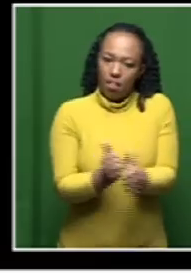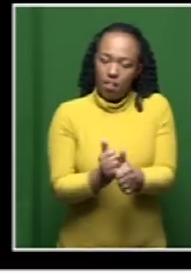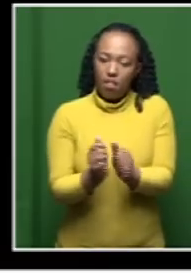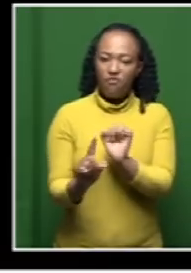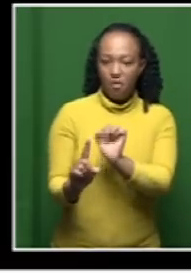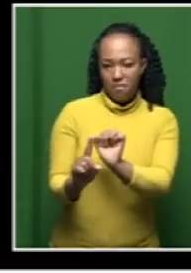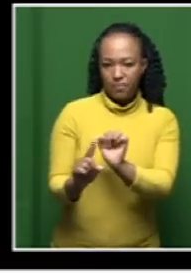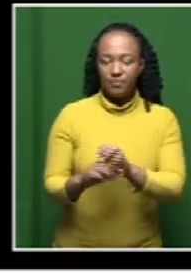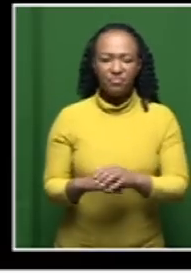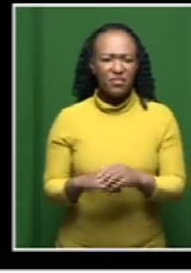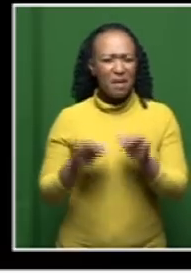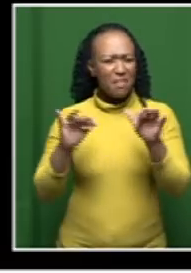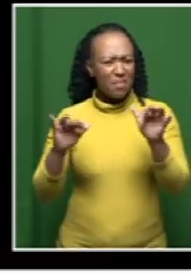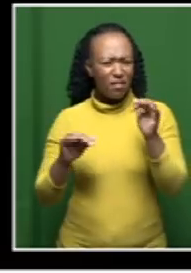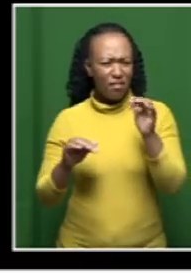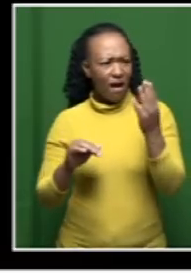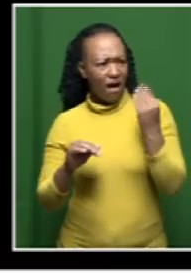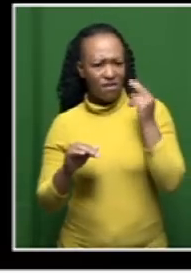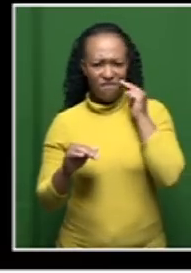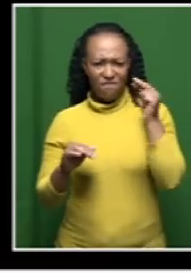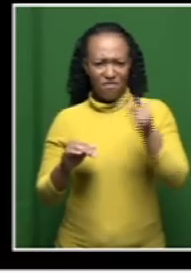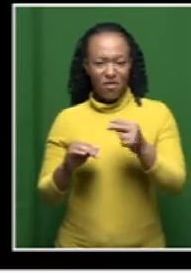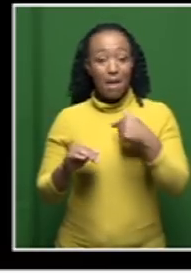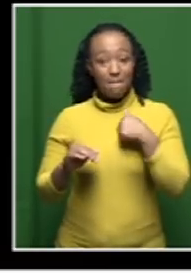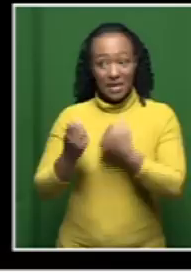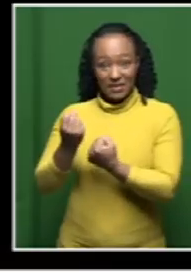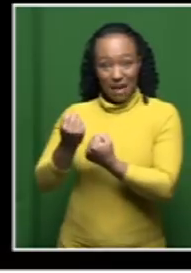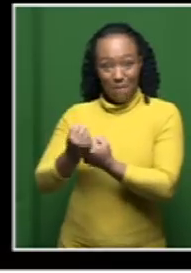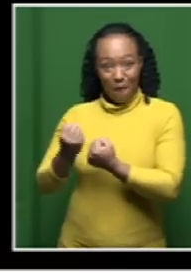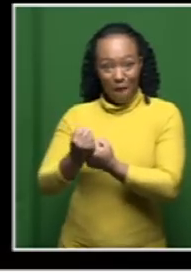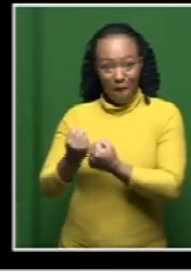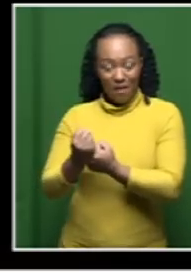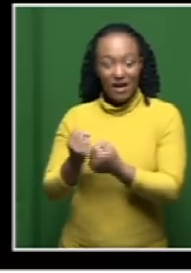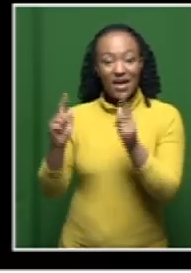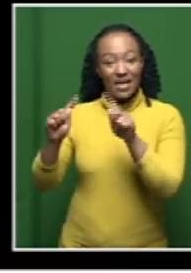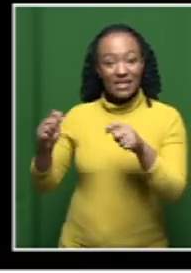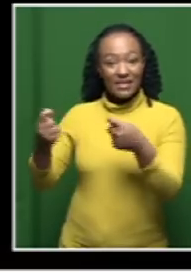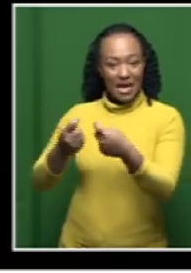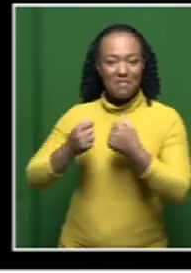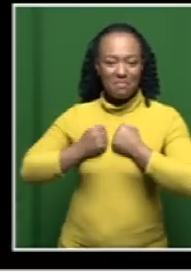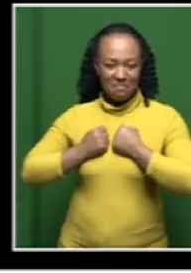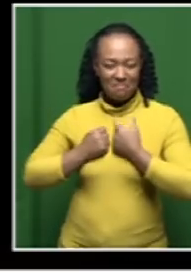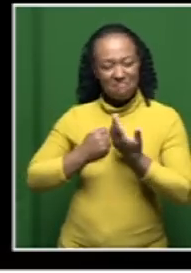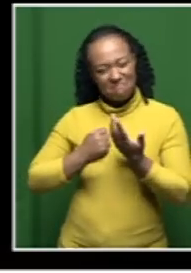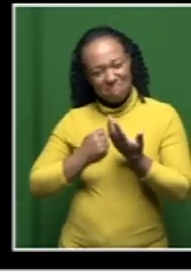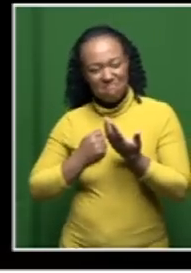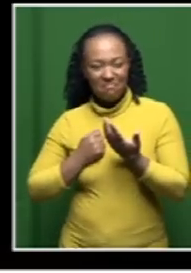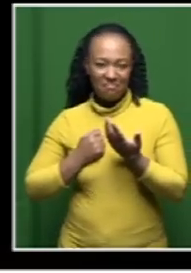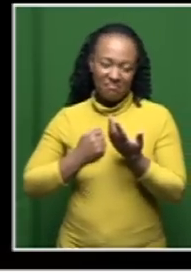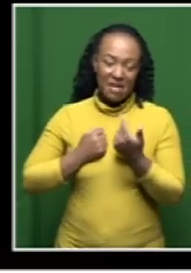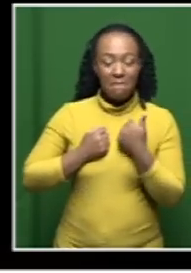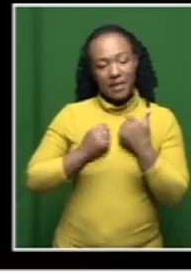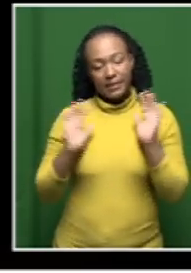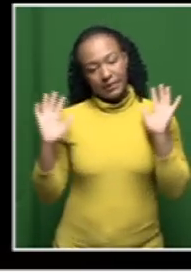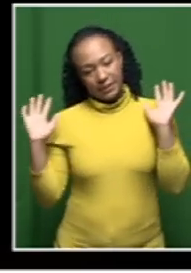know, people asking, what are my views as a supporter of this team? And I'll